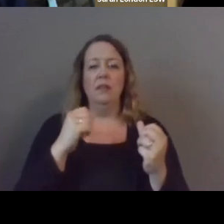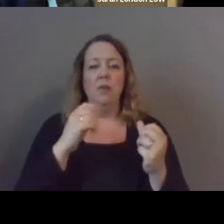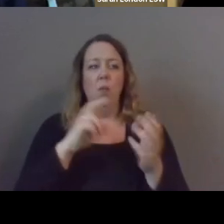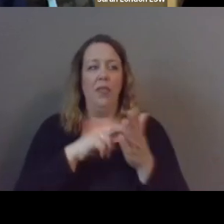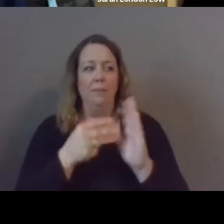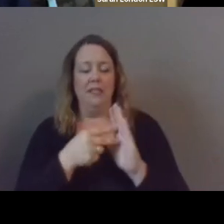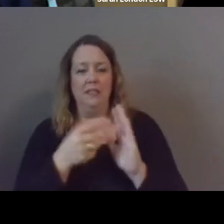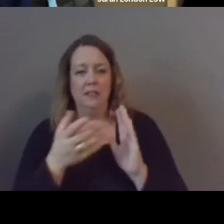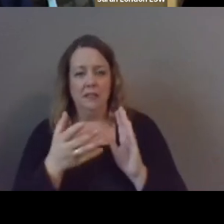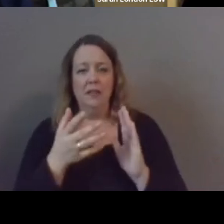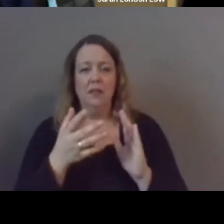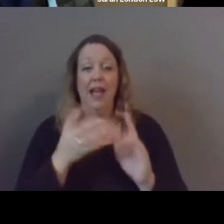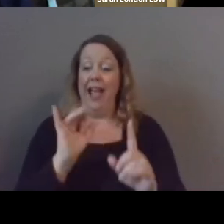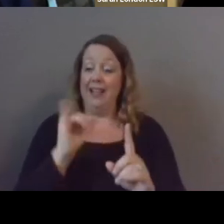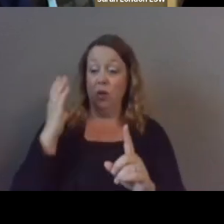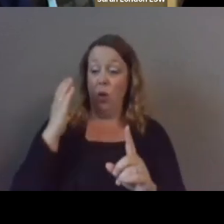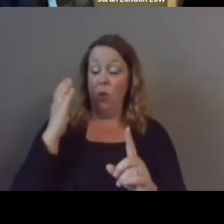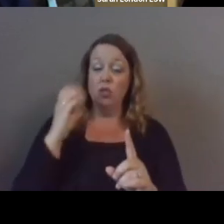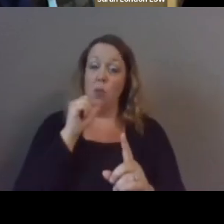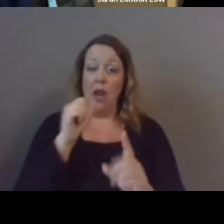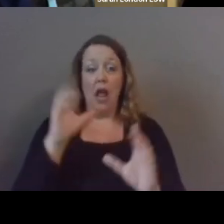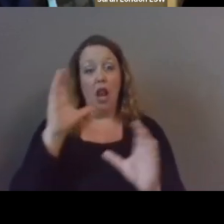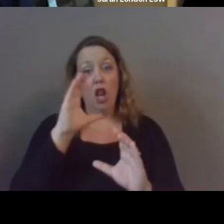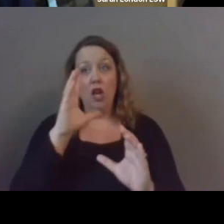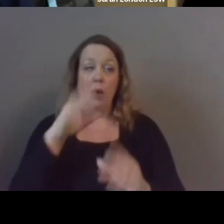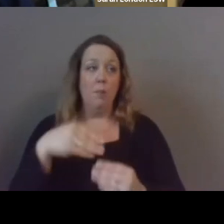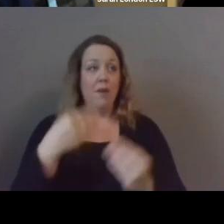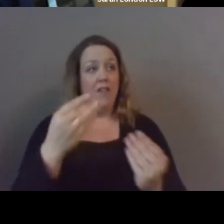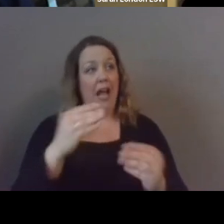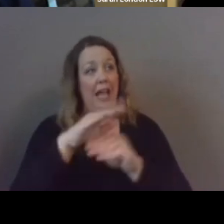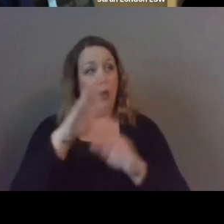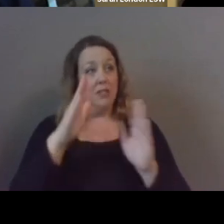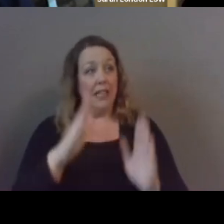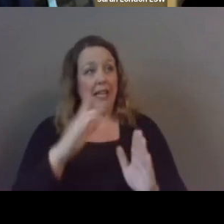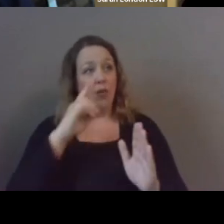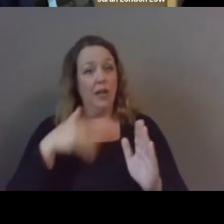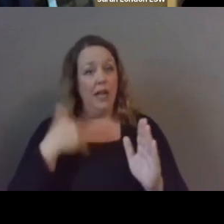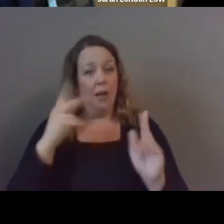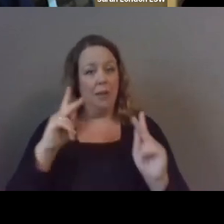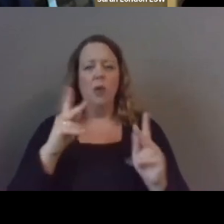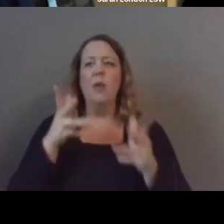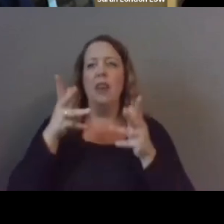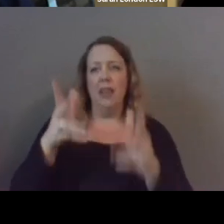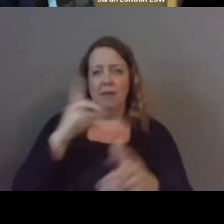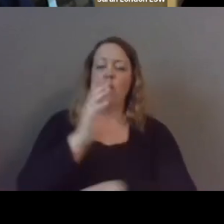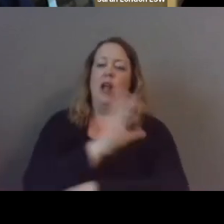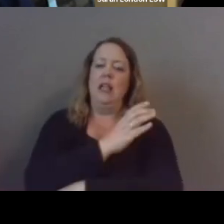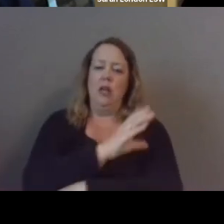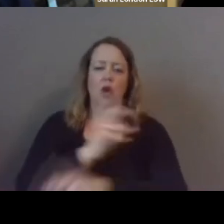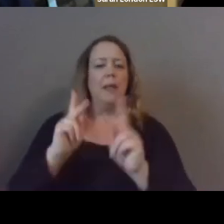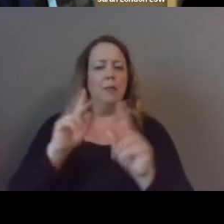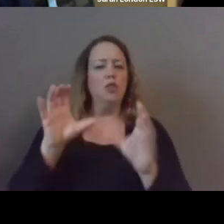as coaches looking to provide counseling um for young people we leave that to the clinical people i think it's important that